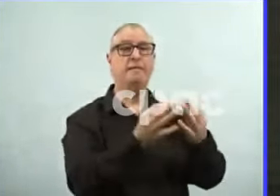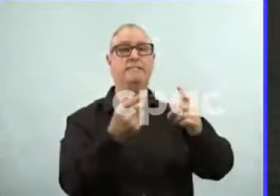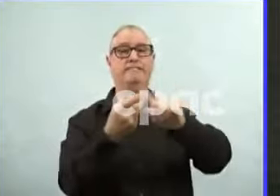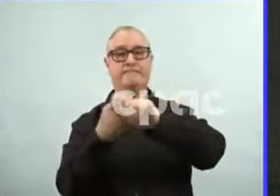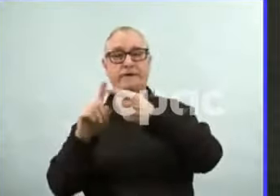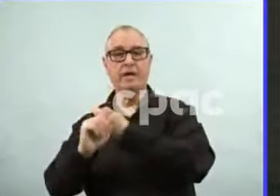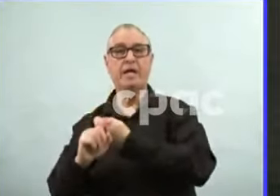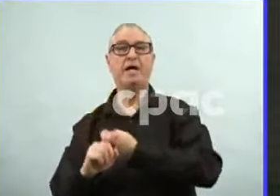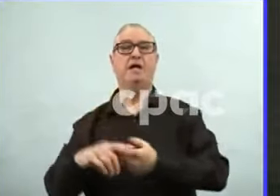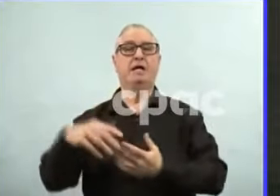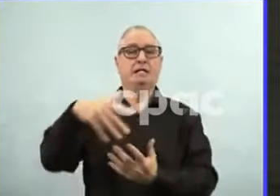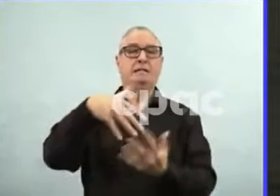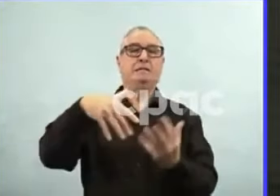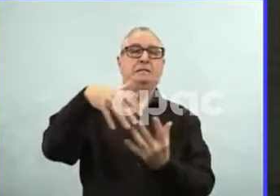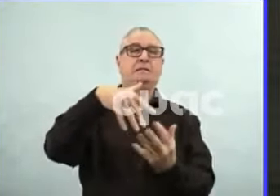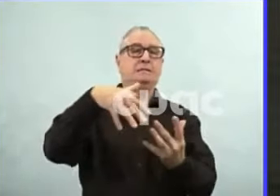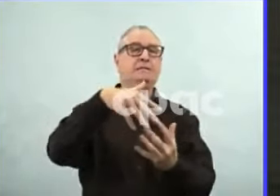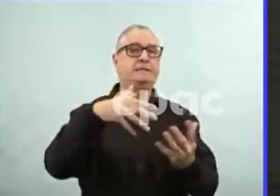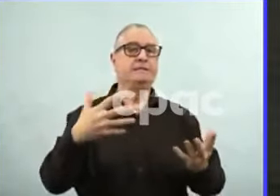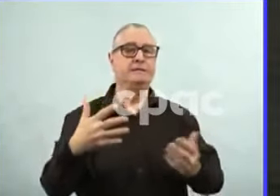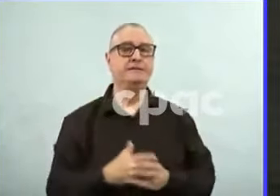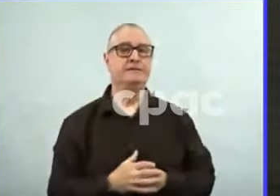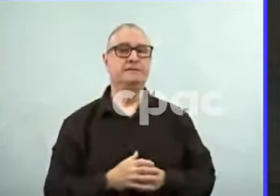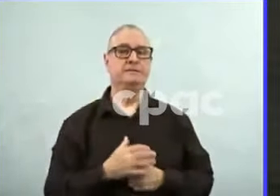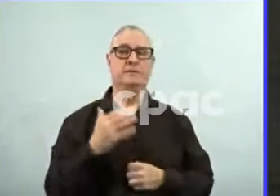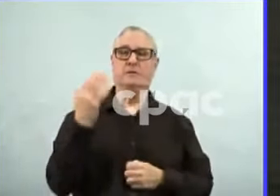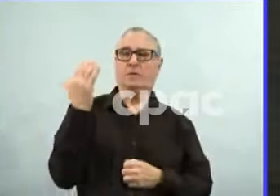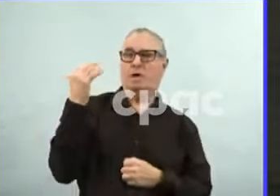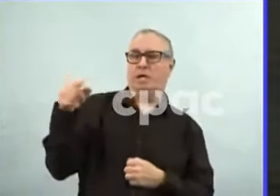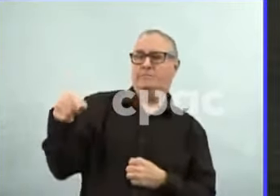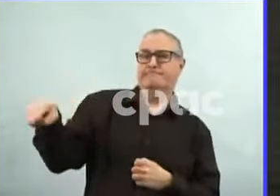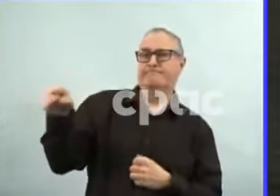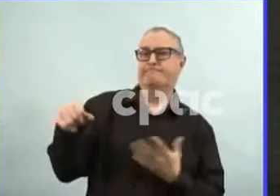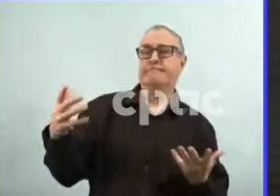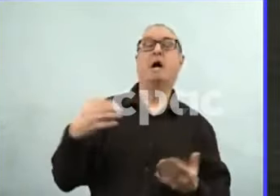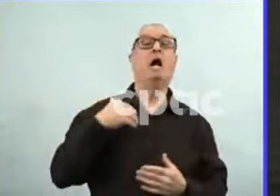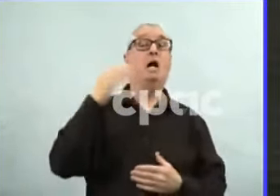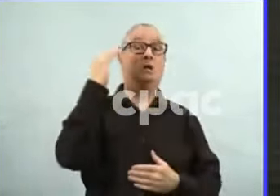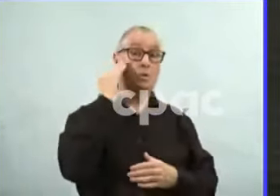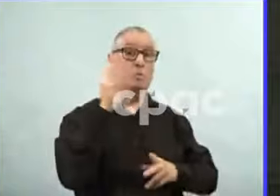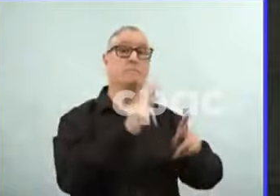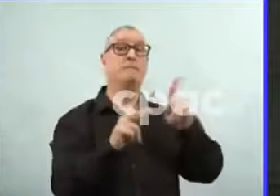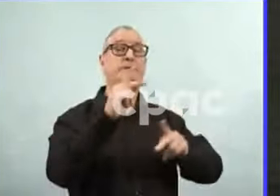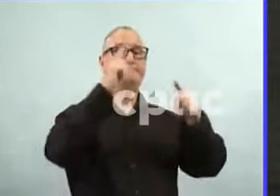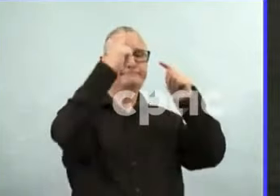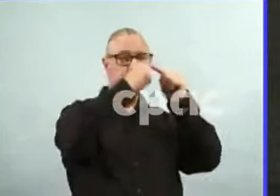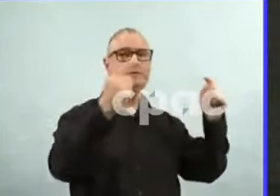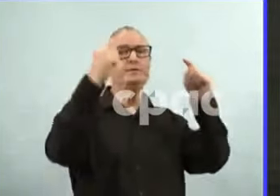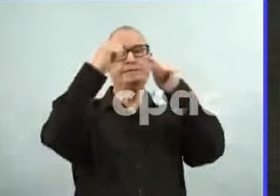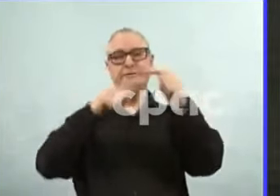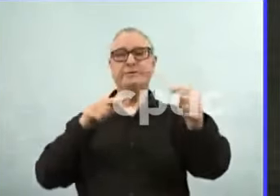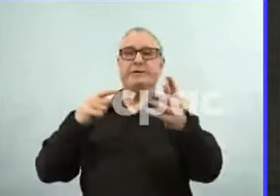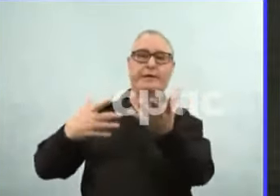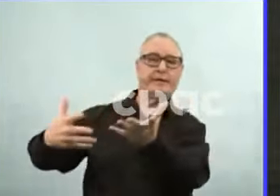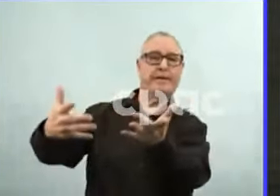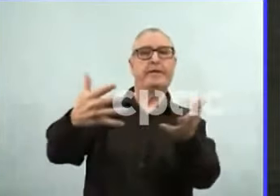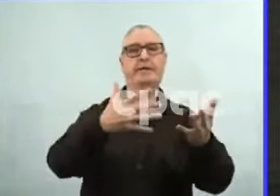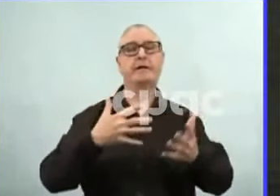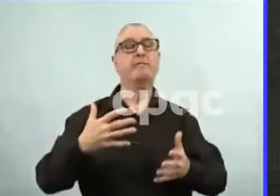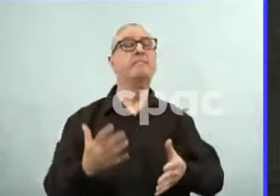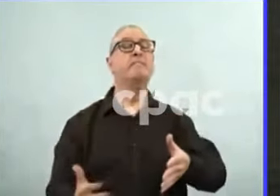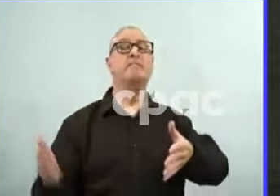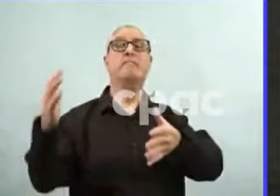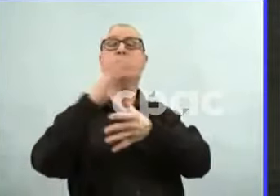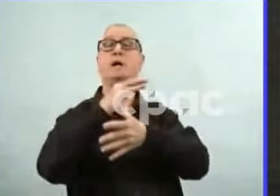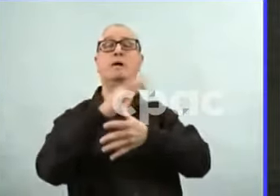divides in society as well, but this has to do with everyone's ability to access health care, you know, to access